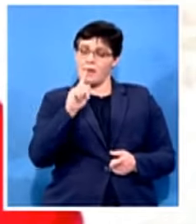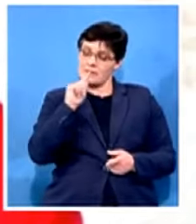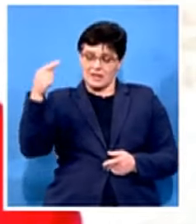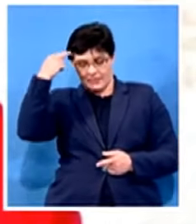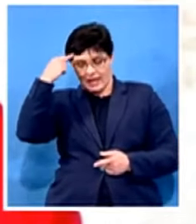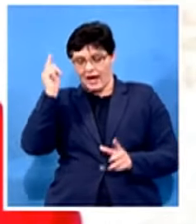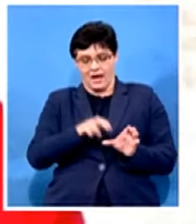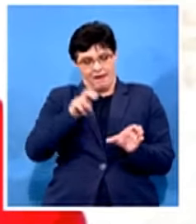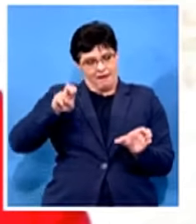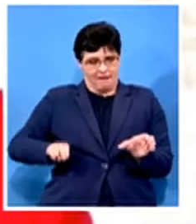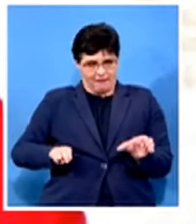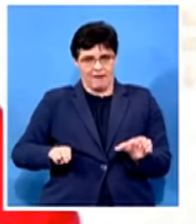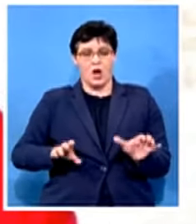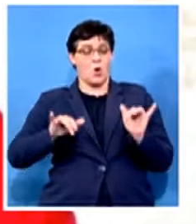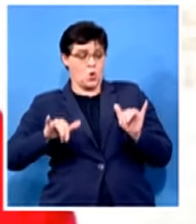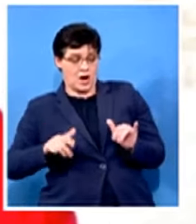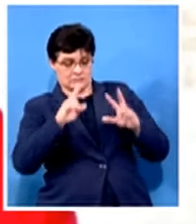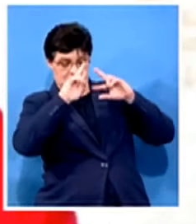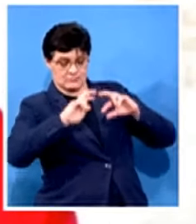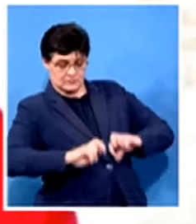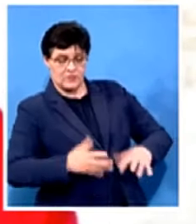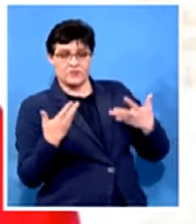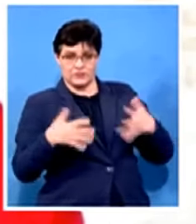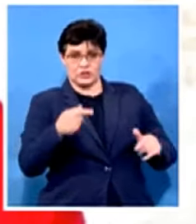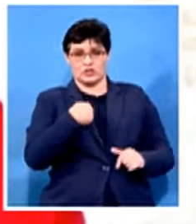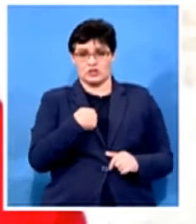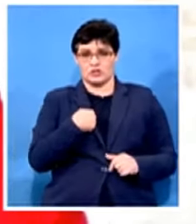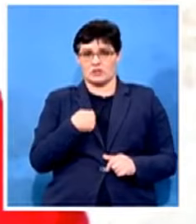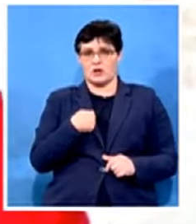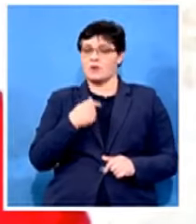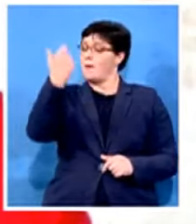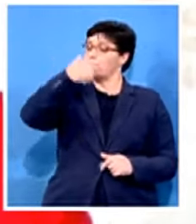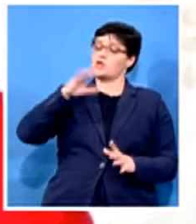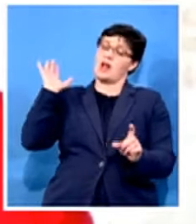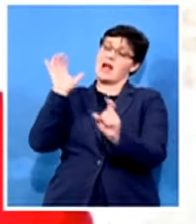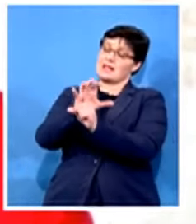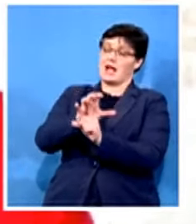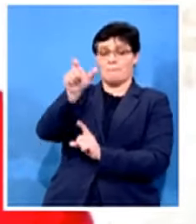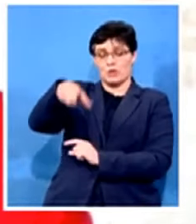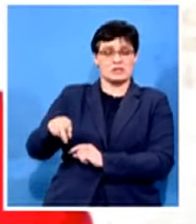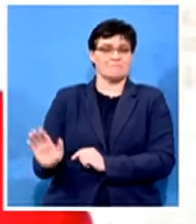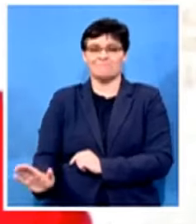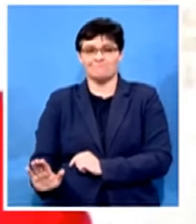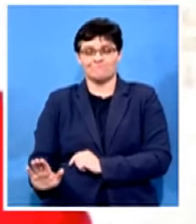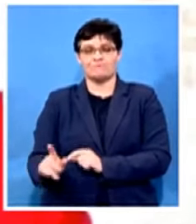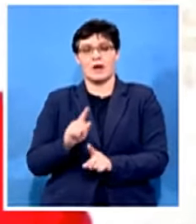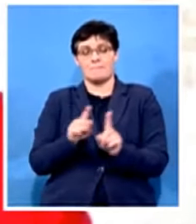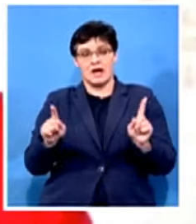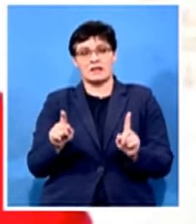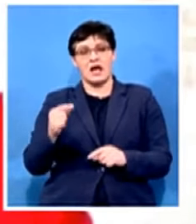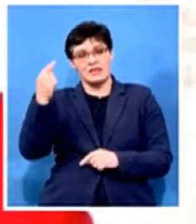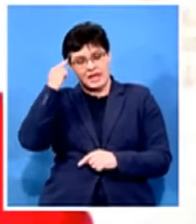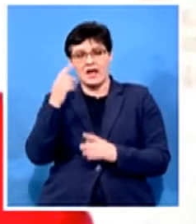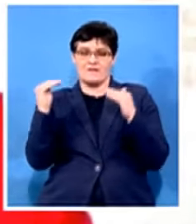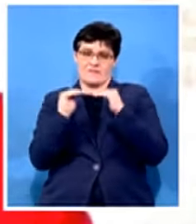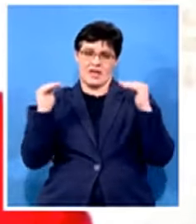investigation continues is not a personal attack on the premier but we think that it is a fair call even our members when